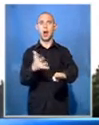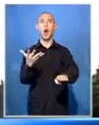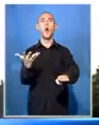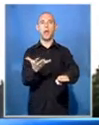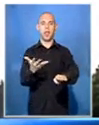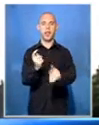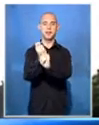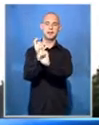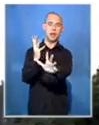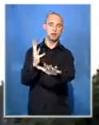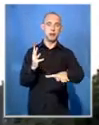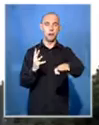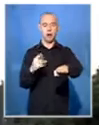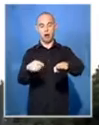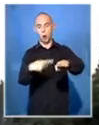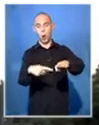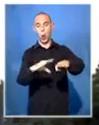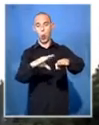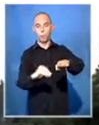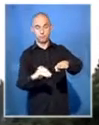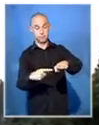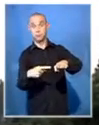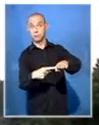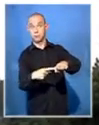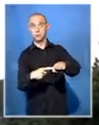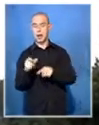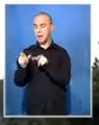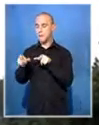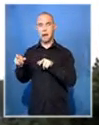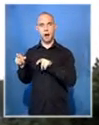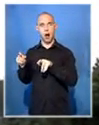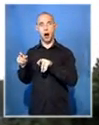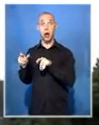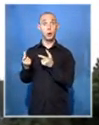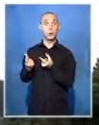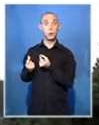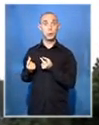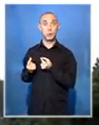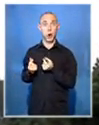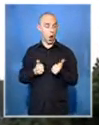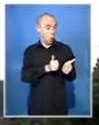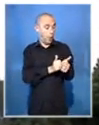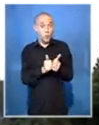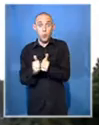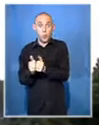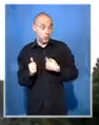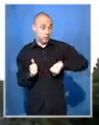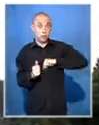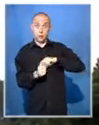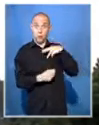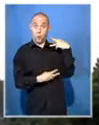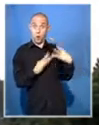it had a puncture. During that period, the protesters, they attacked my colleagues. And then when they